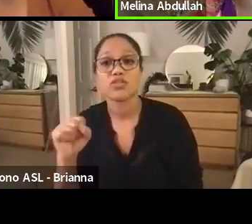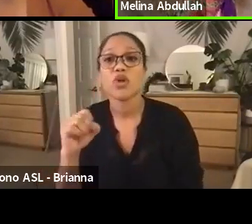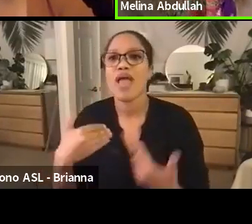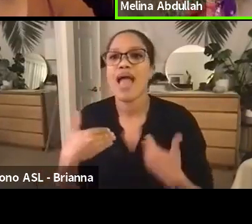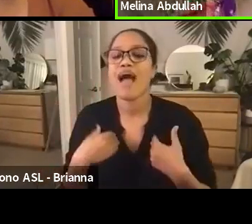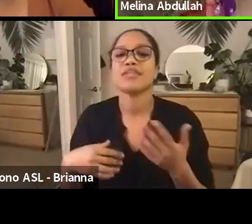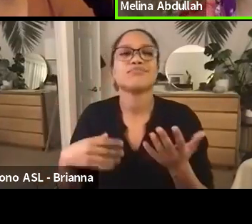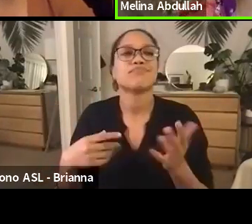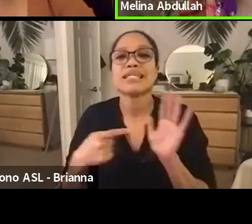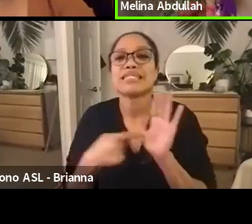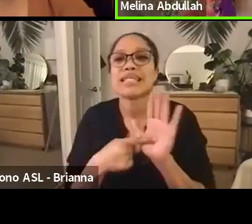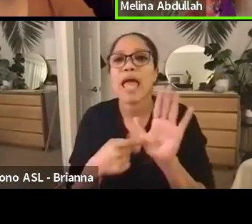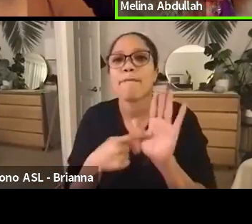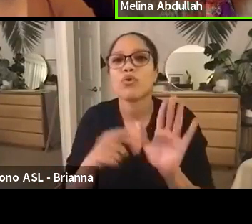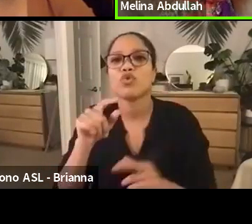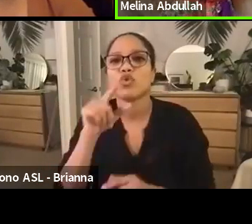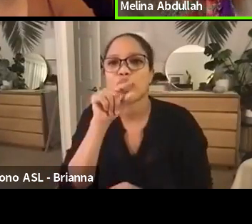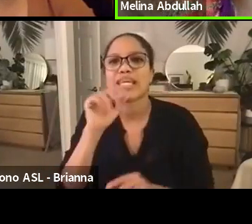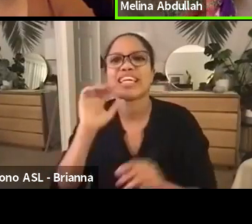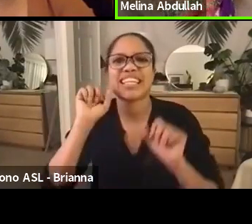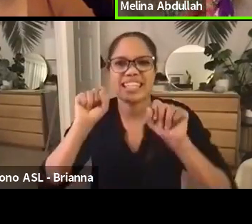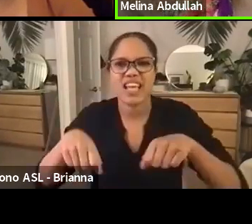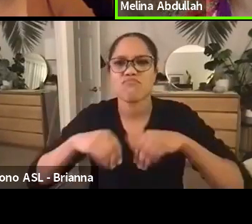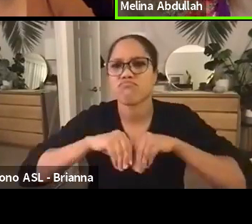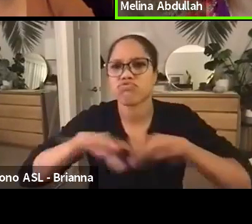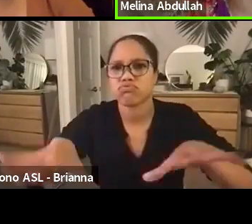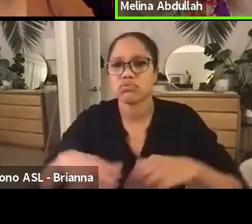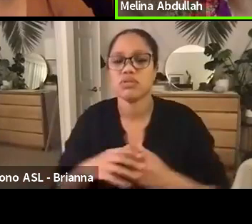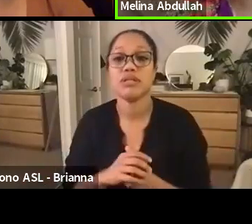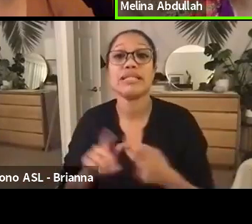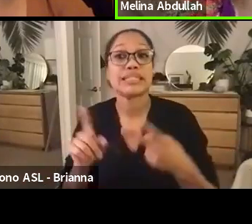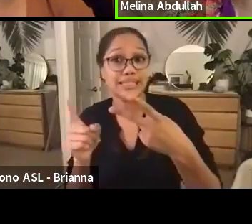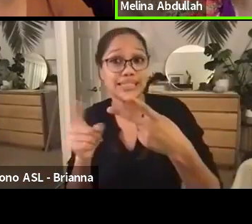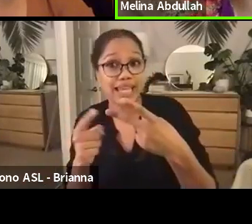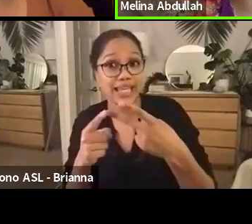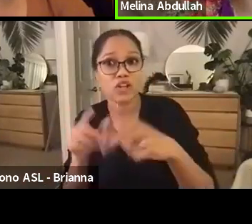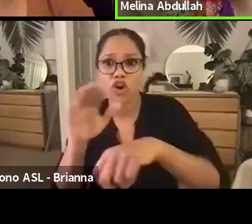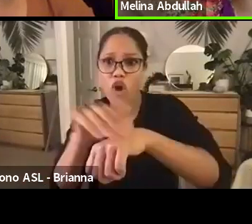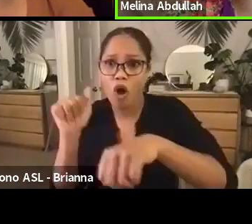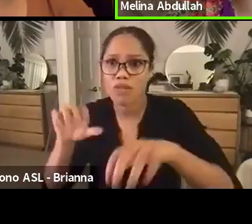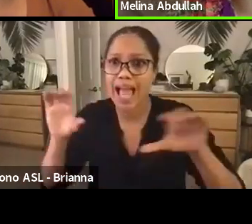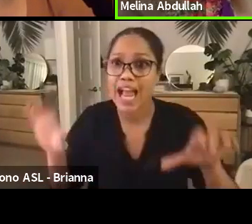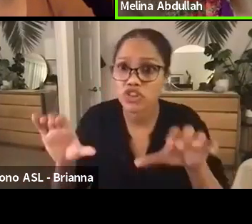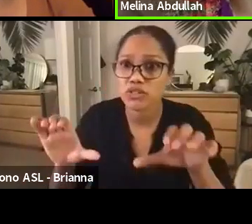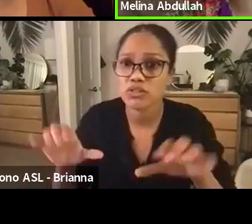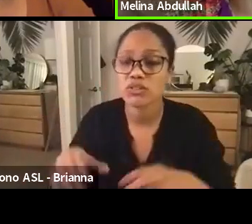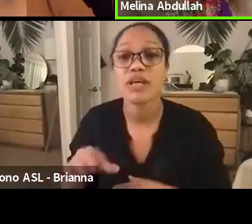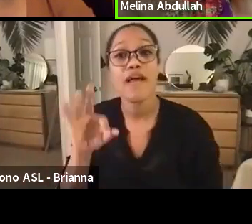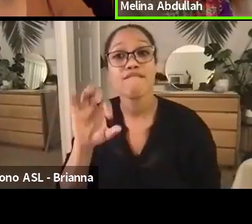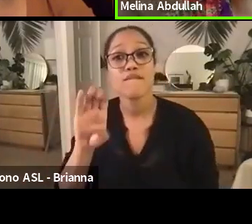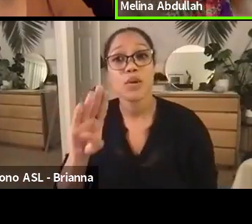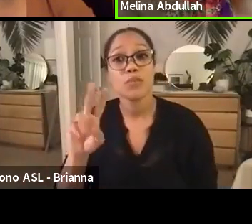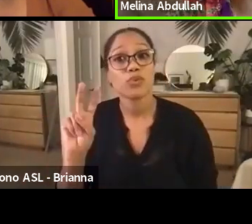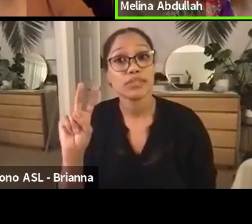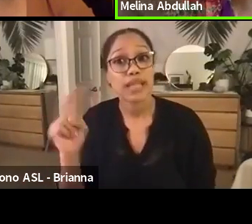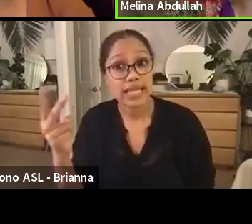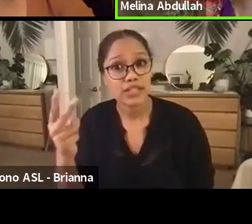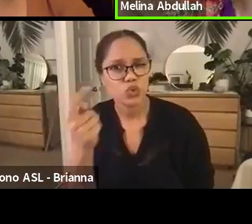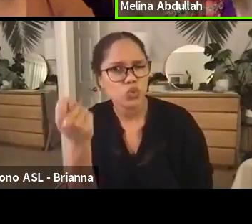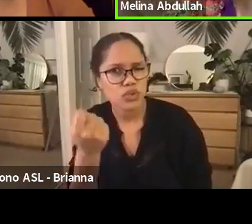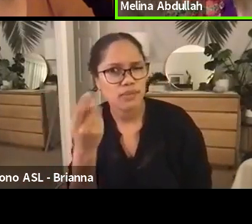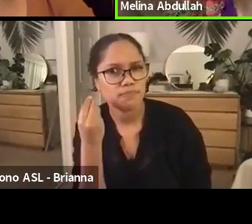send out. Second call to action, second call to action. On February 2nd, that's Tuesday